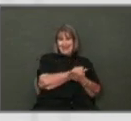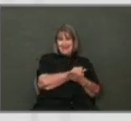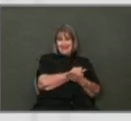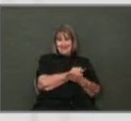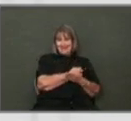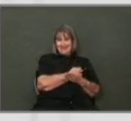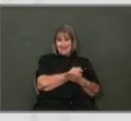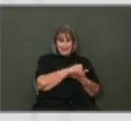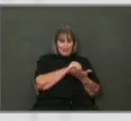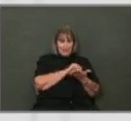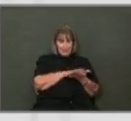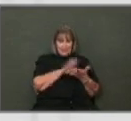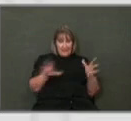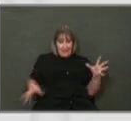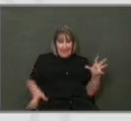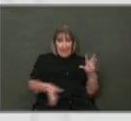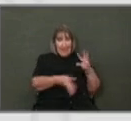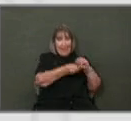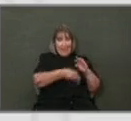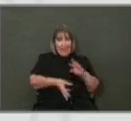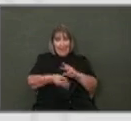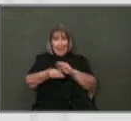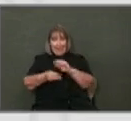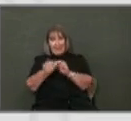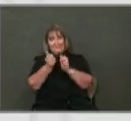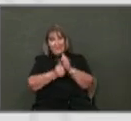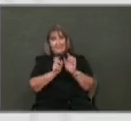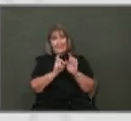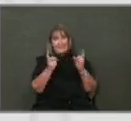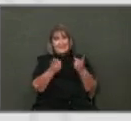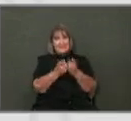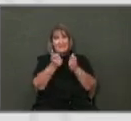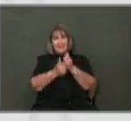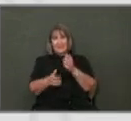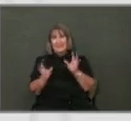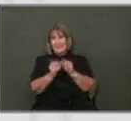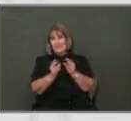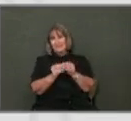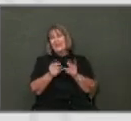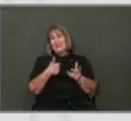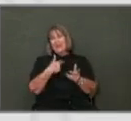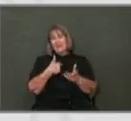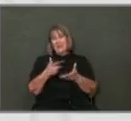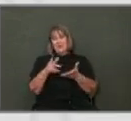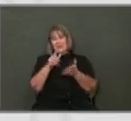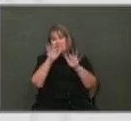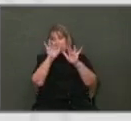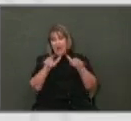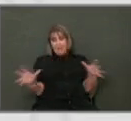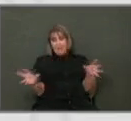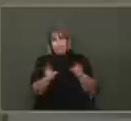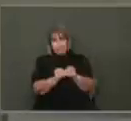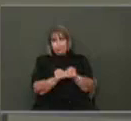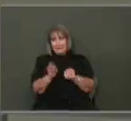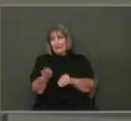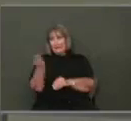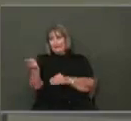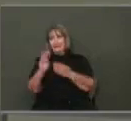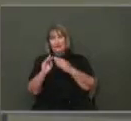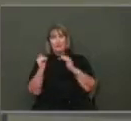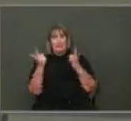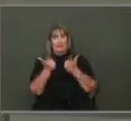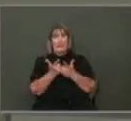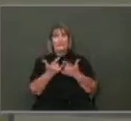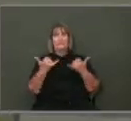with the entire council. So we have a lot of people here from the city. So more than willing to answer any questions you might have.